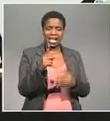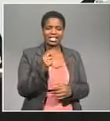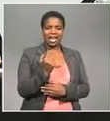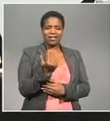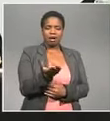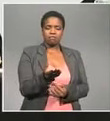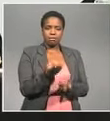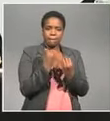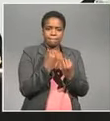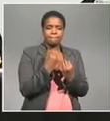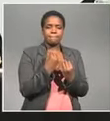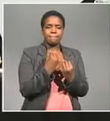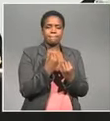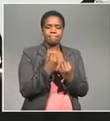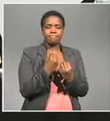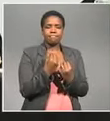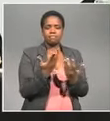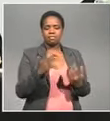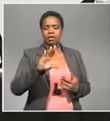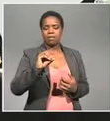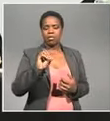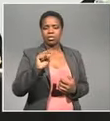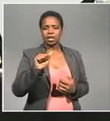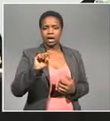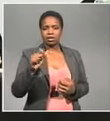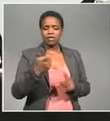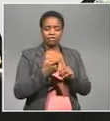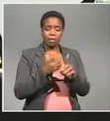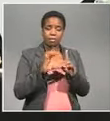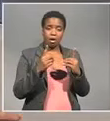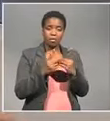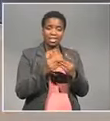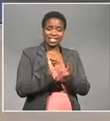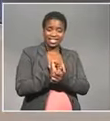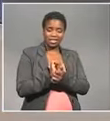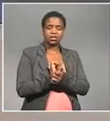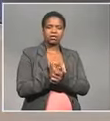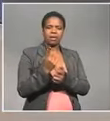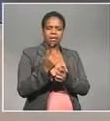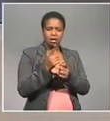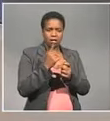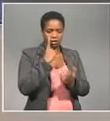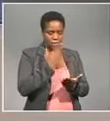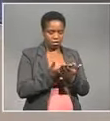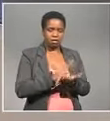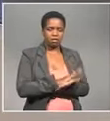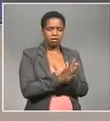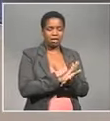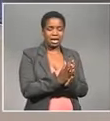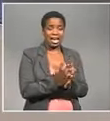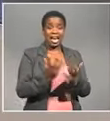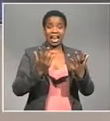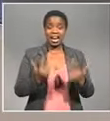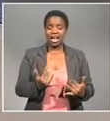that was awarded to busasa by the Department of Correctional Services With these two witnesses' testimony there are now